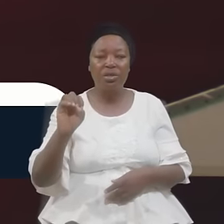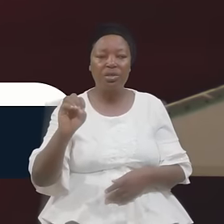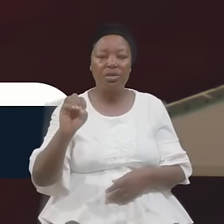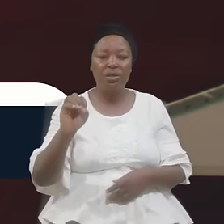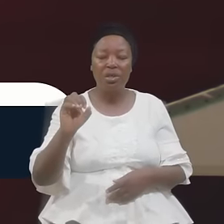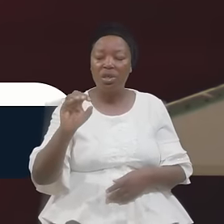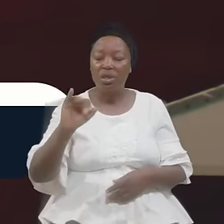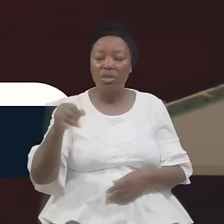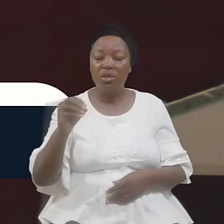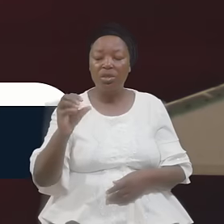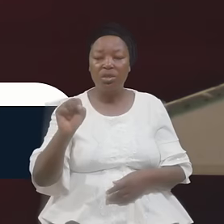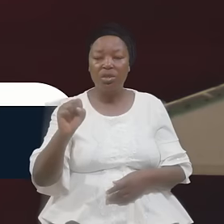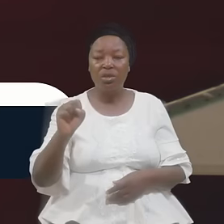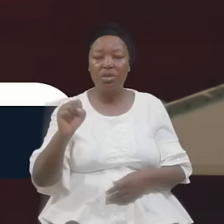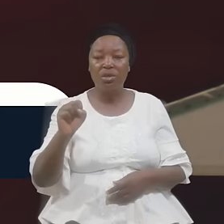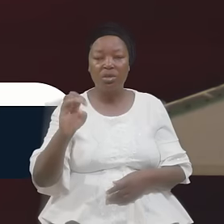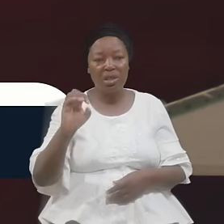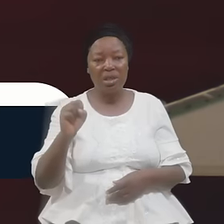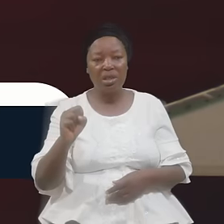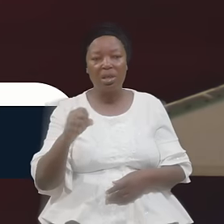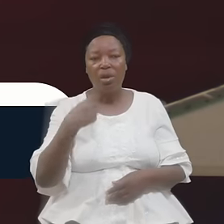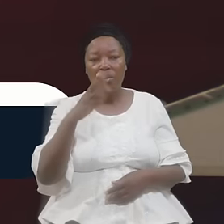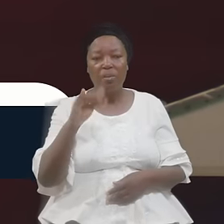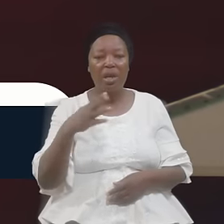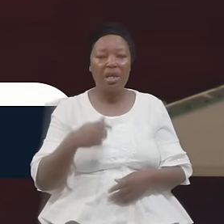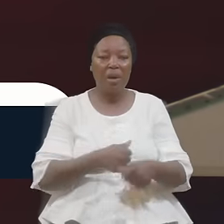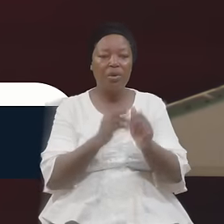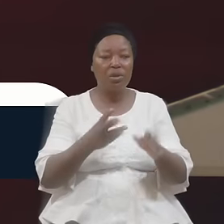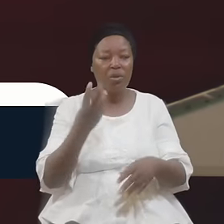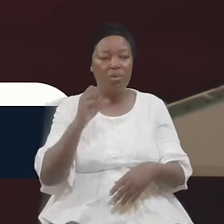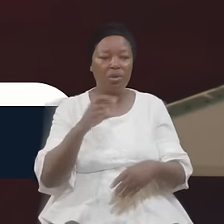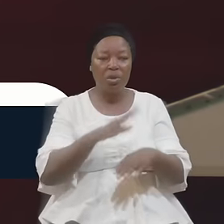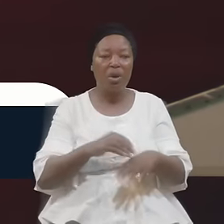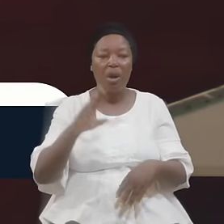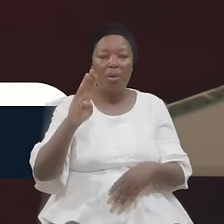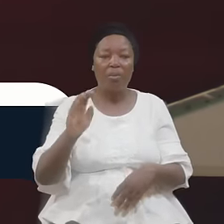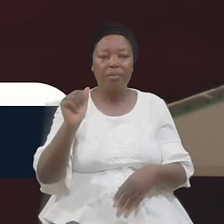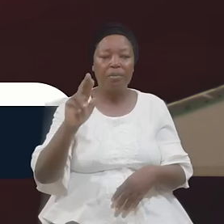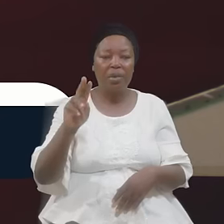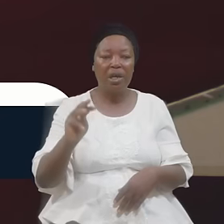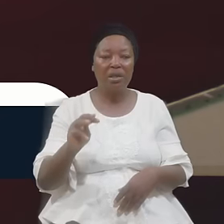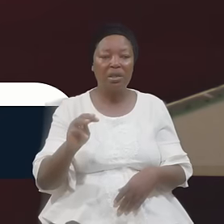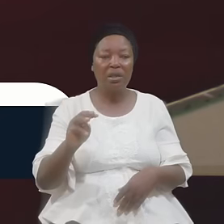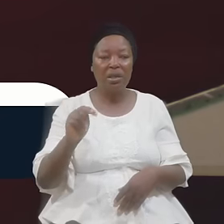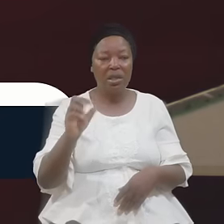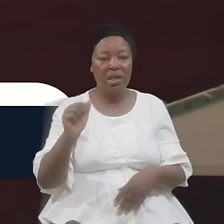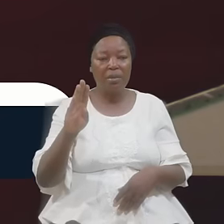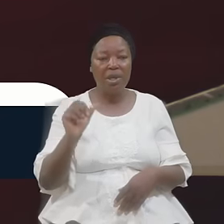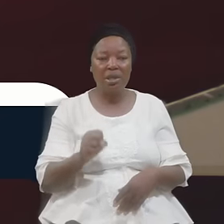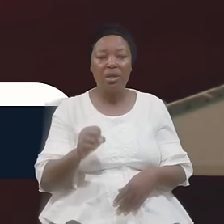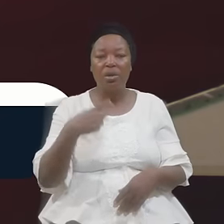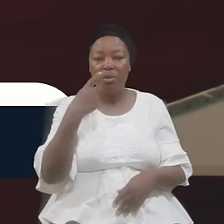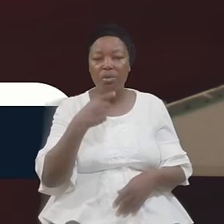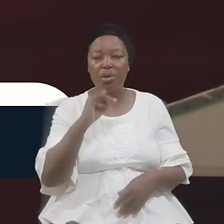So Named Barnabas Which Is Being Interpreted The Son